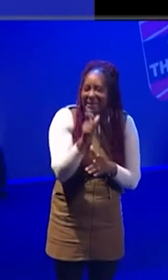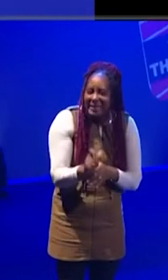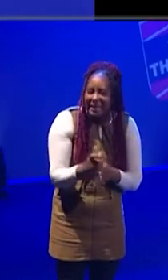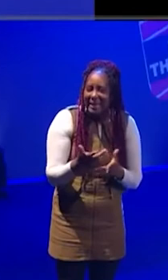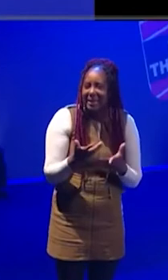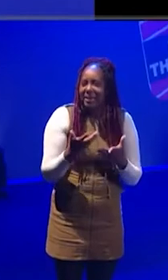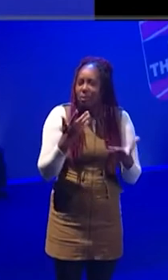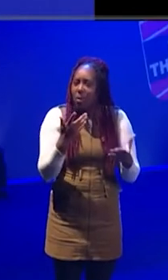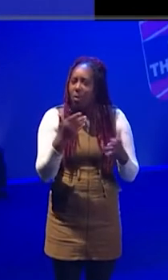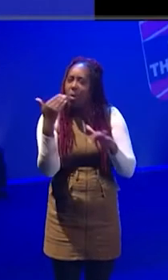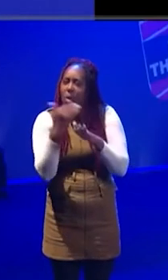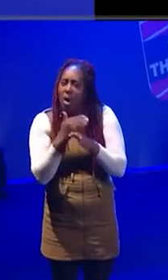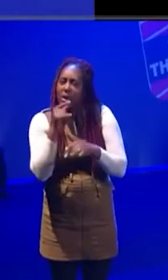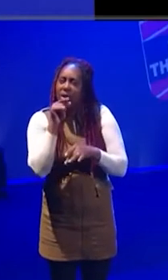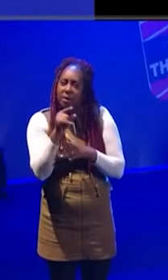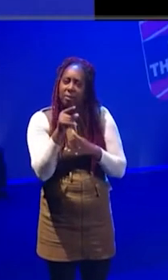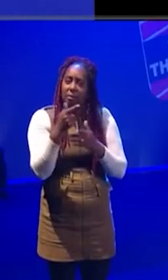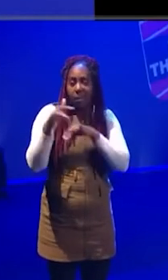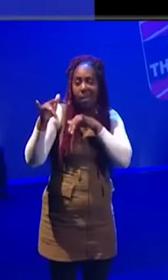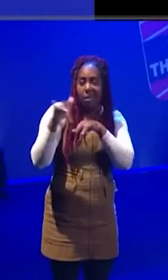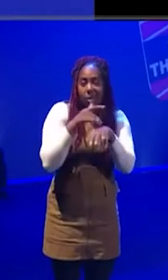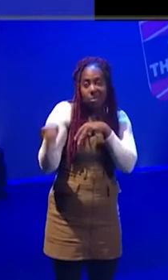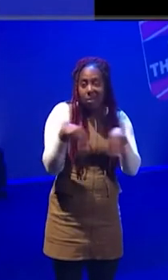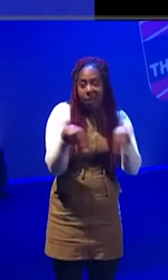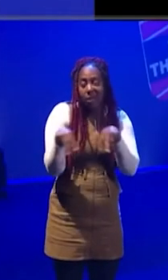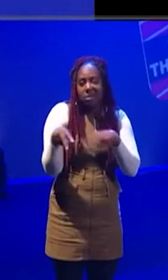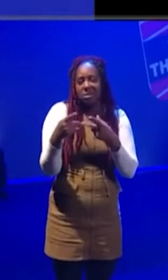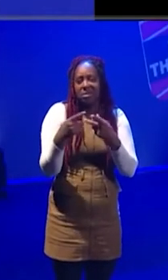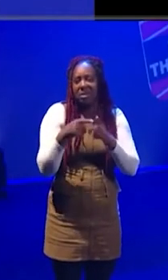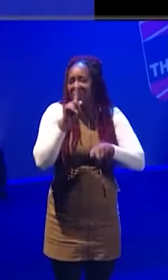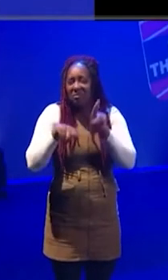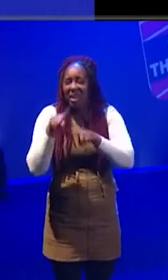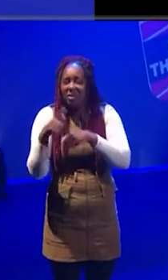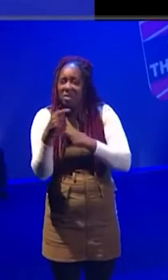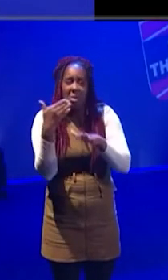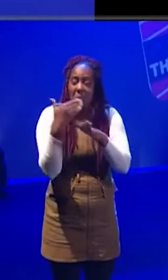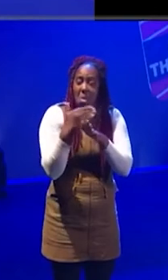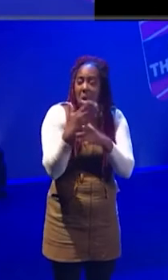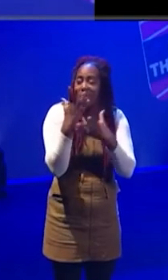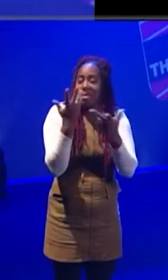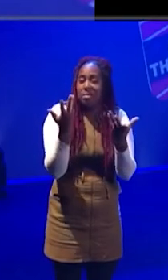as we are with a choreographer with dance. So, again, it depends on what form you're working in.